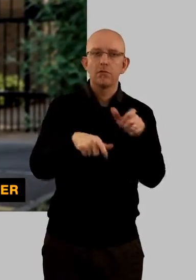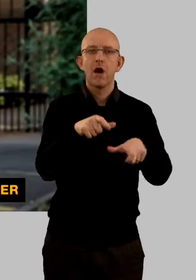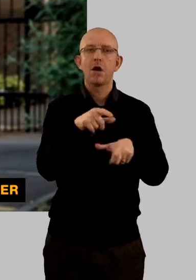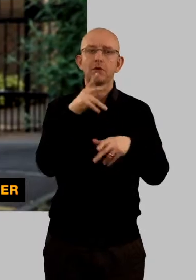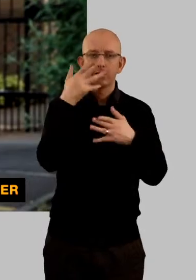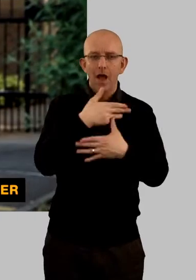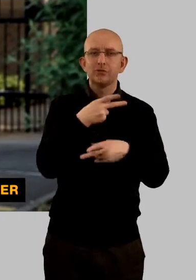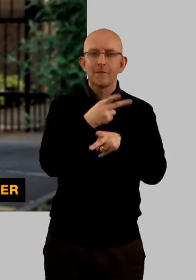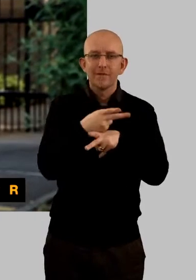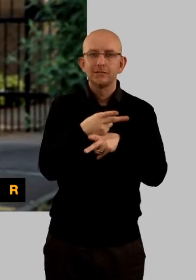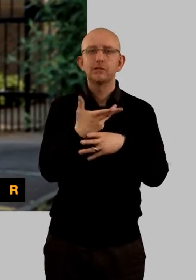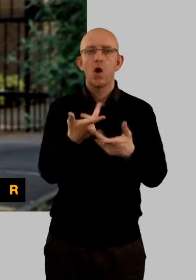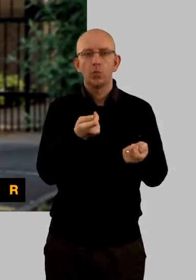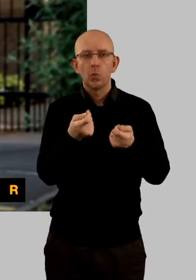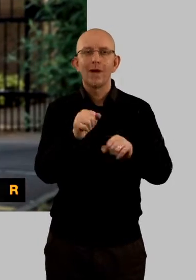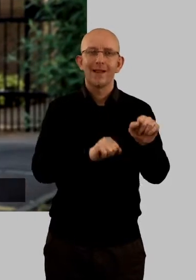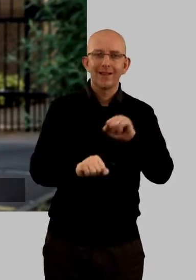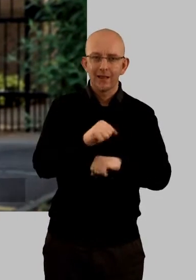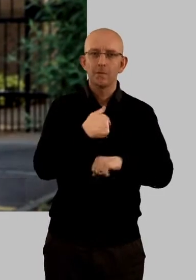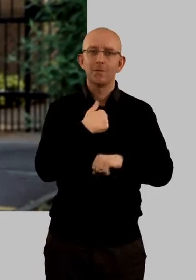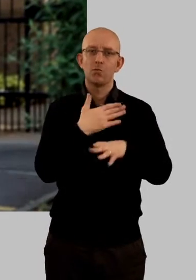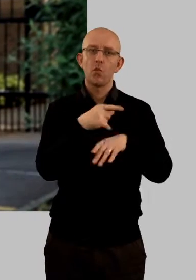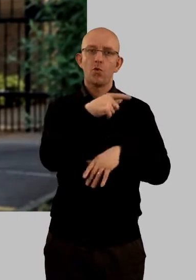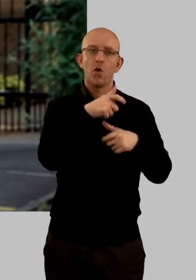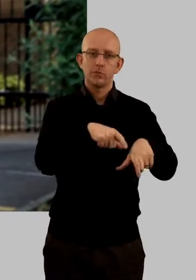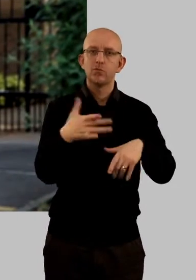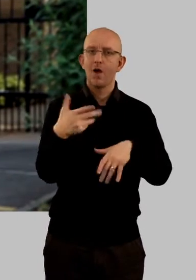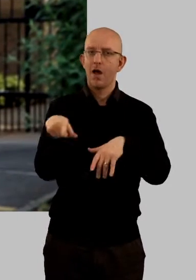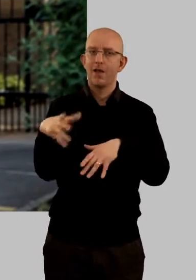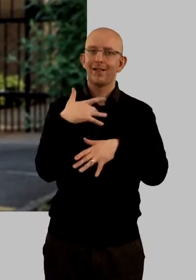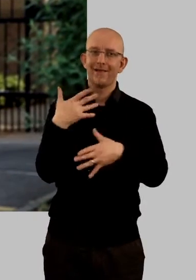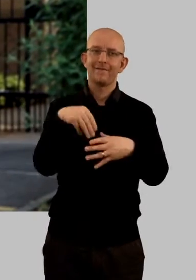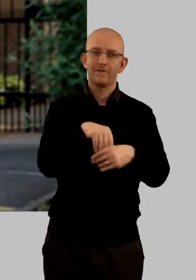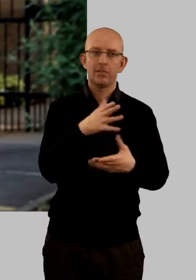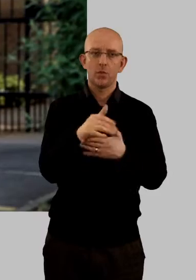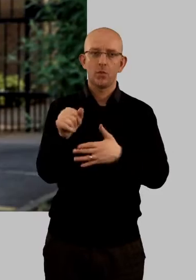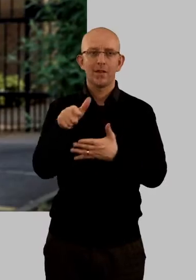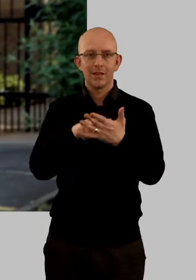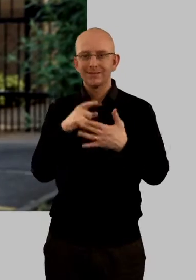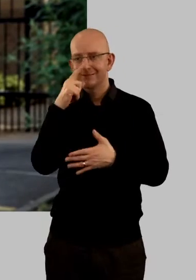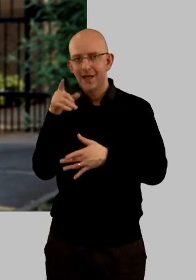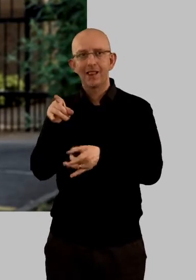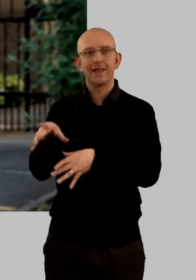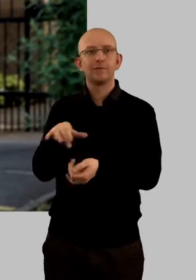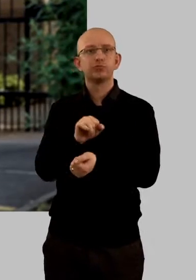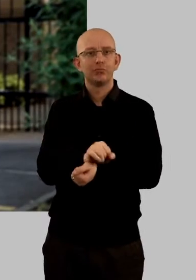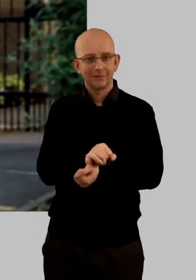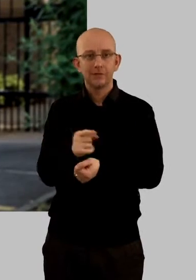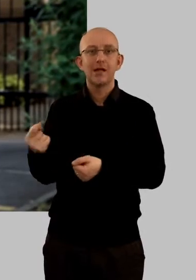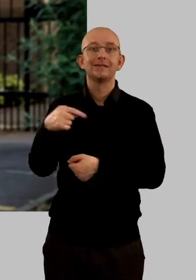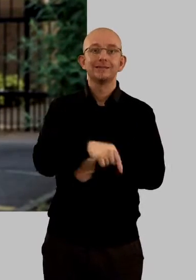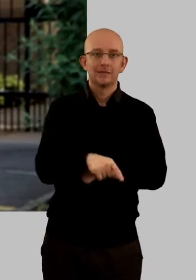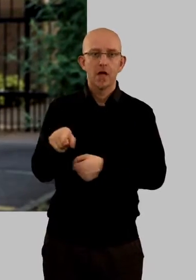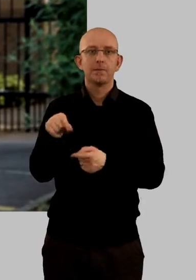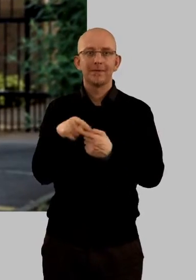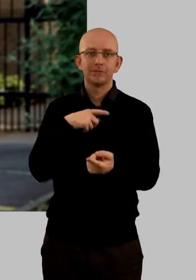cooks and cleaners. I work at the hostel where Pete has to live as part of his licence on leaving prison. While he's here, Pete and